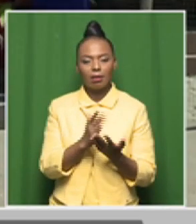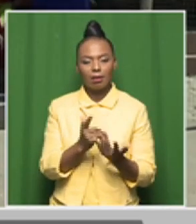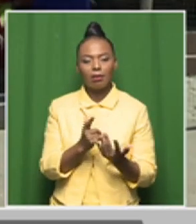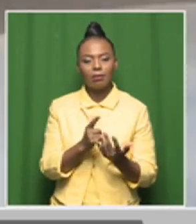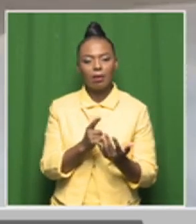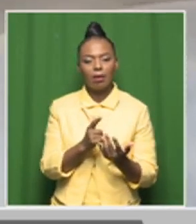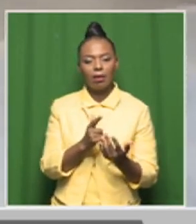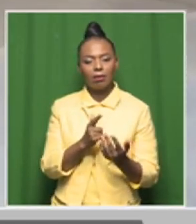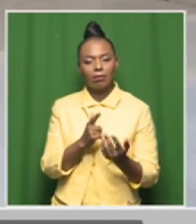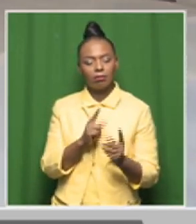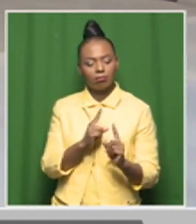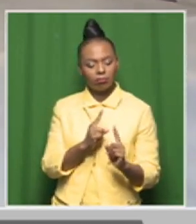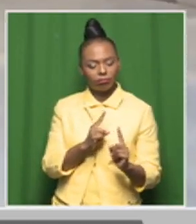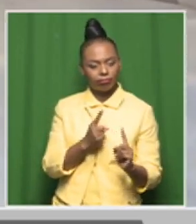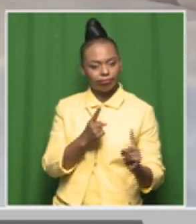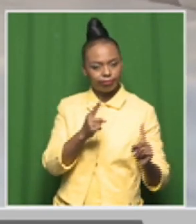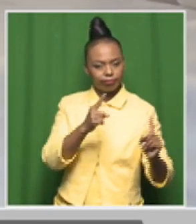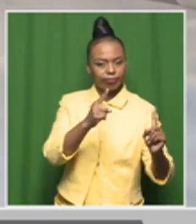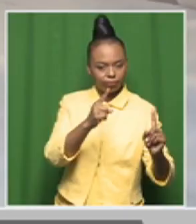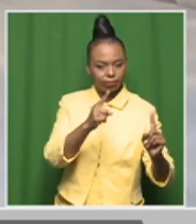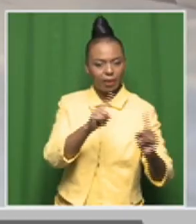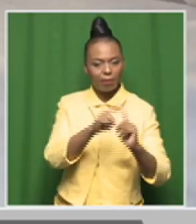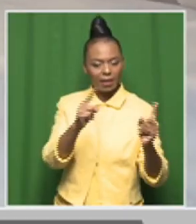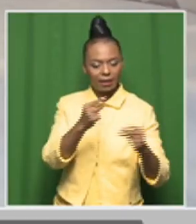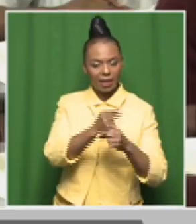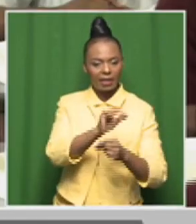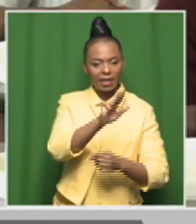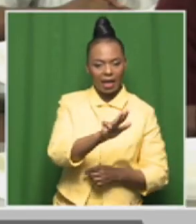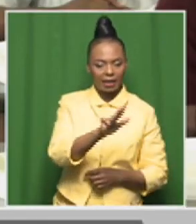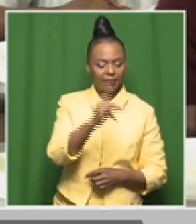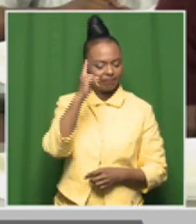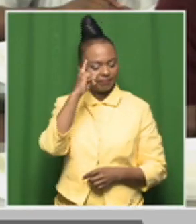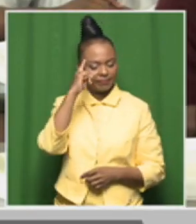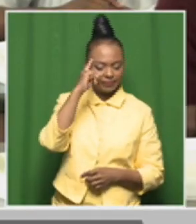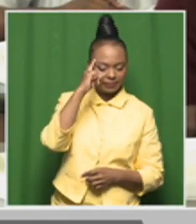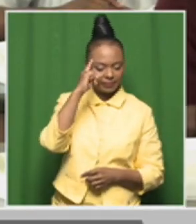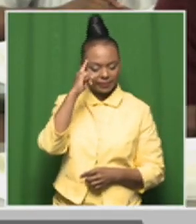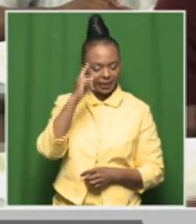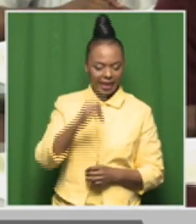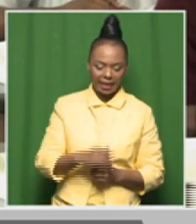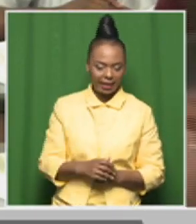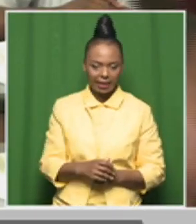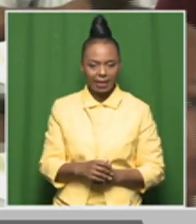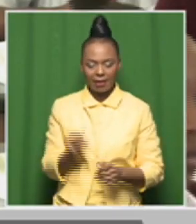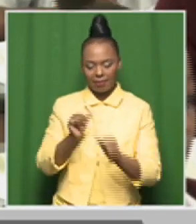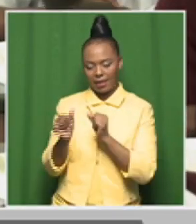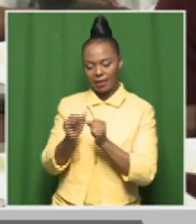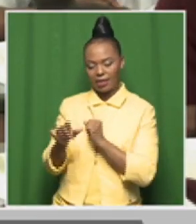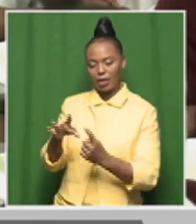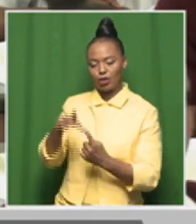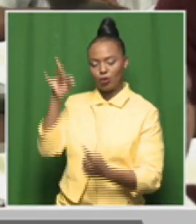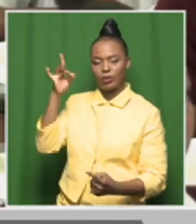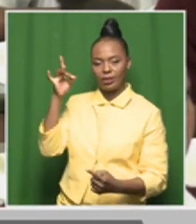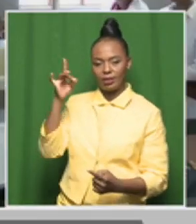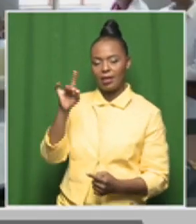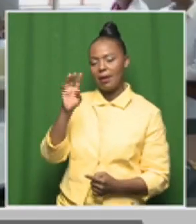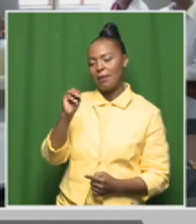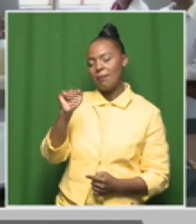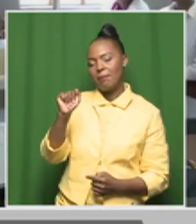to grade 9, many of them have selected to go into math literacy. And this is a subject that we have here in South Africa.